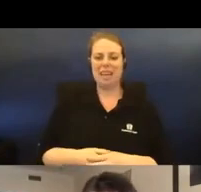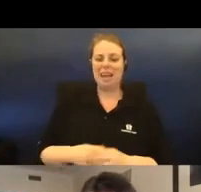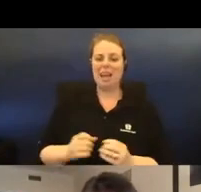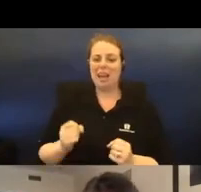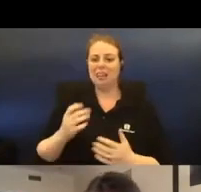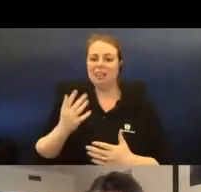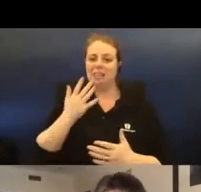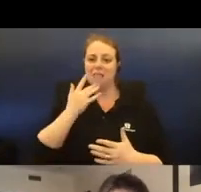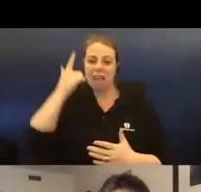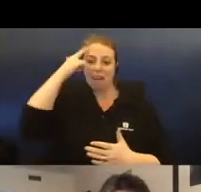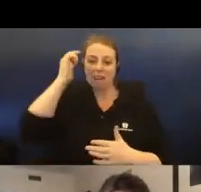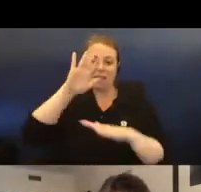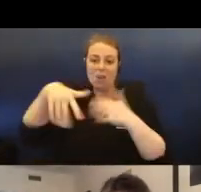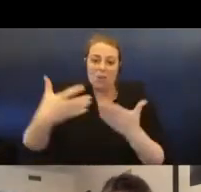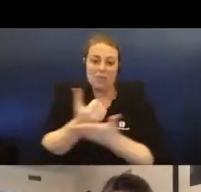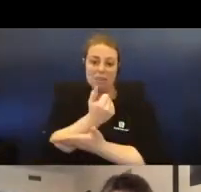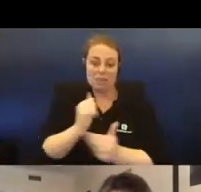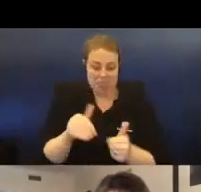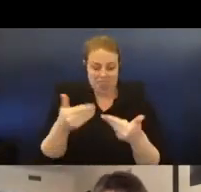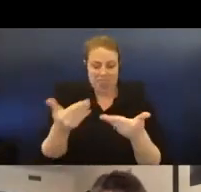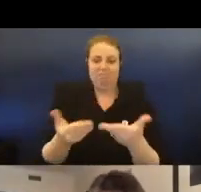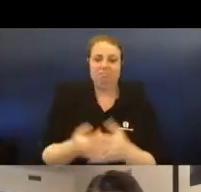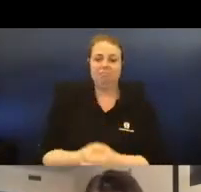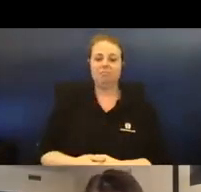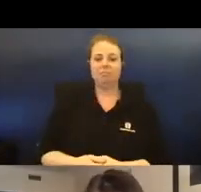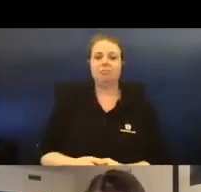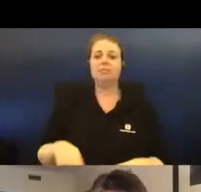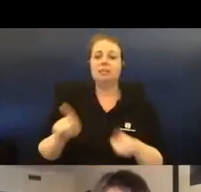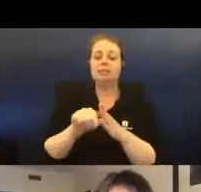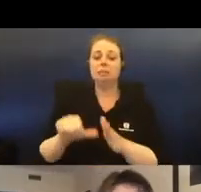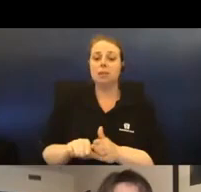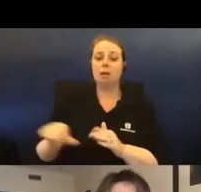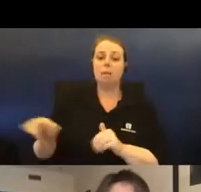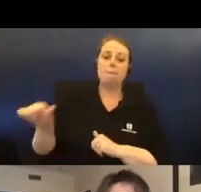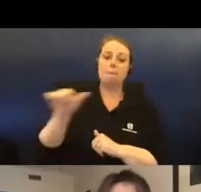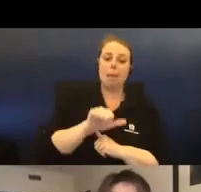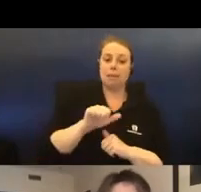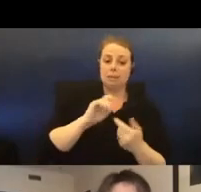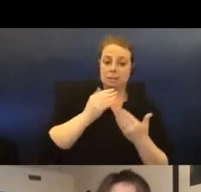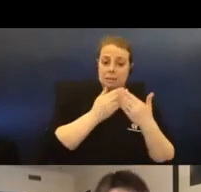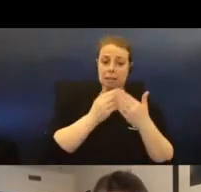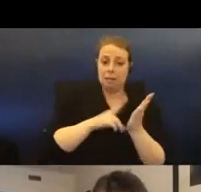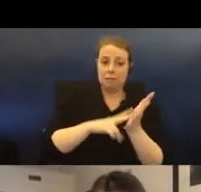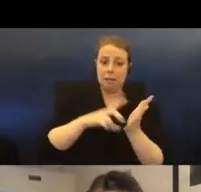represent. Around the same time, I went back to studying at VCA to continue my education.